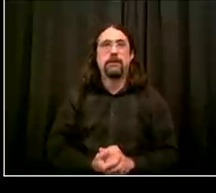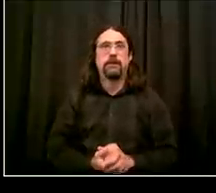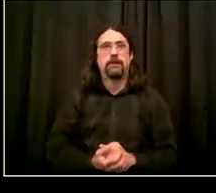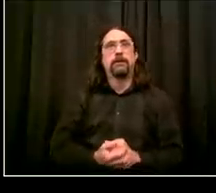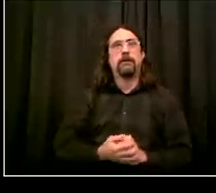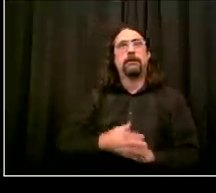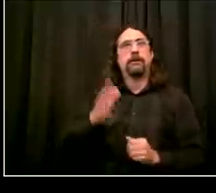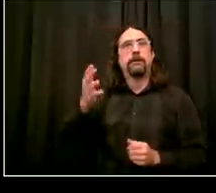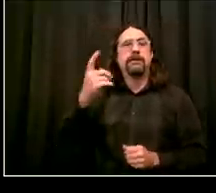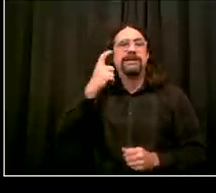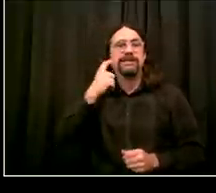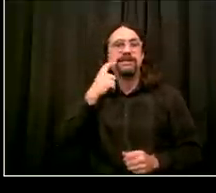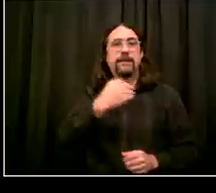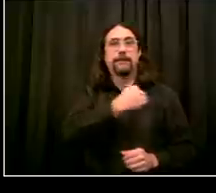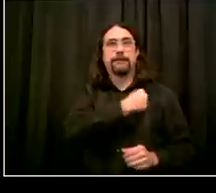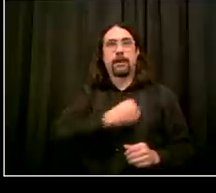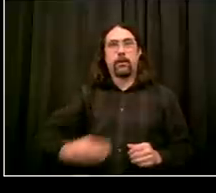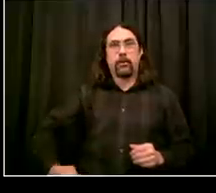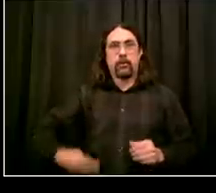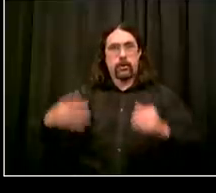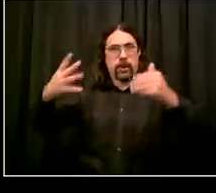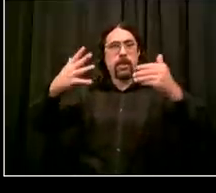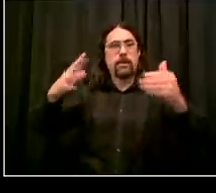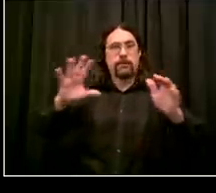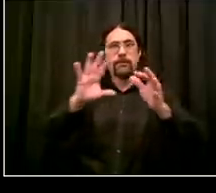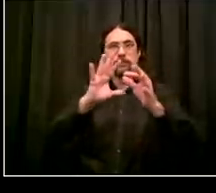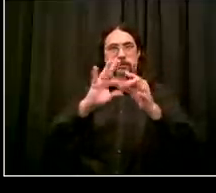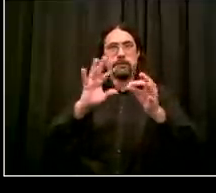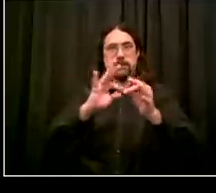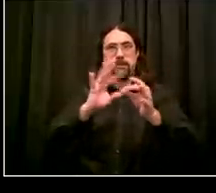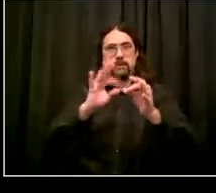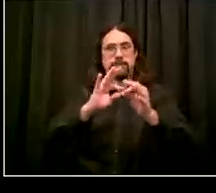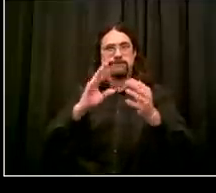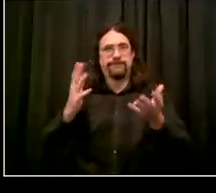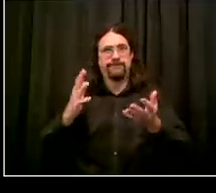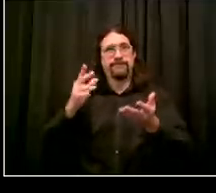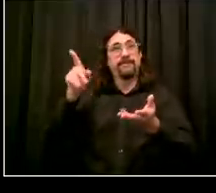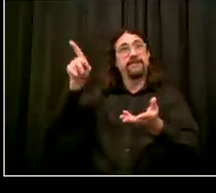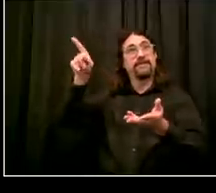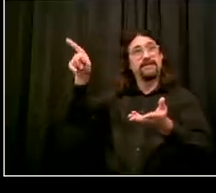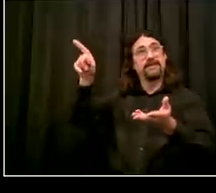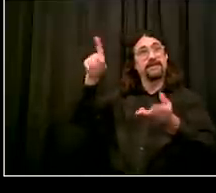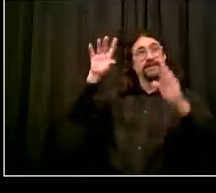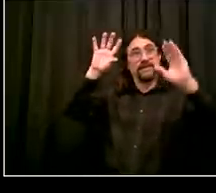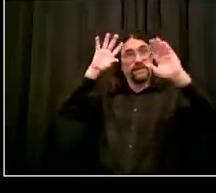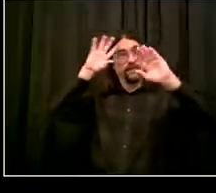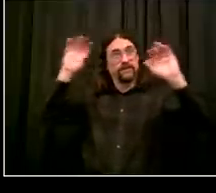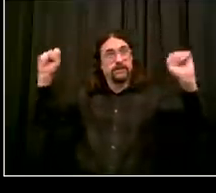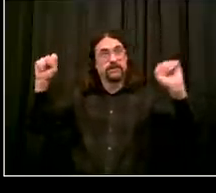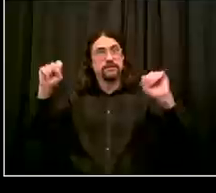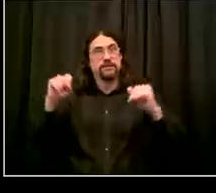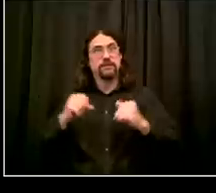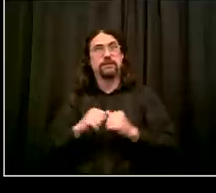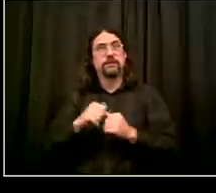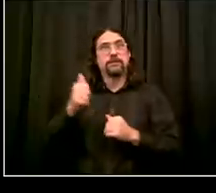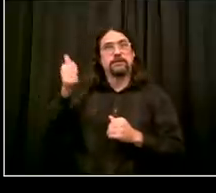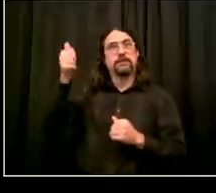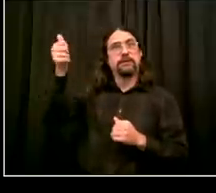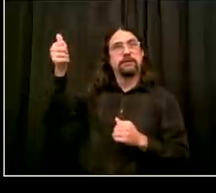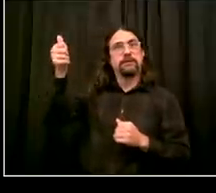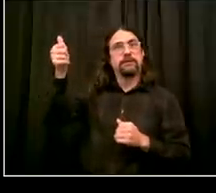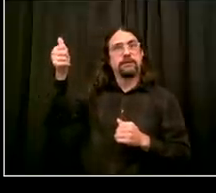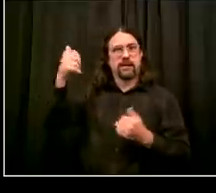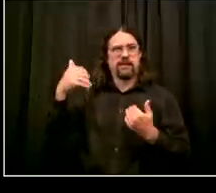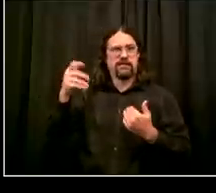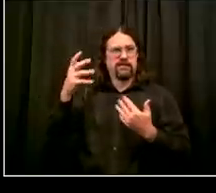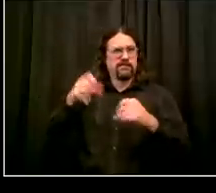constitutional provisions one is the spending clause that governs how congress allocates funds uh